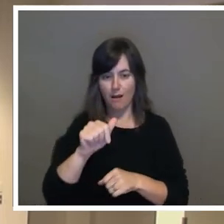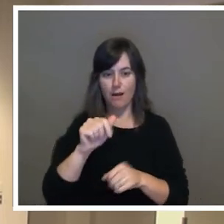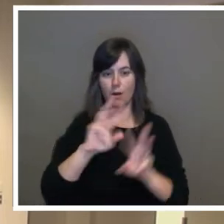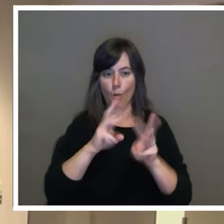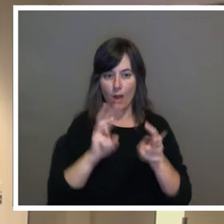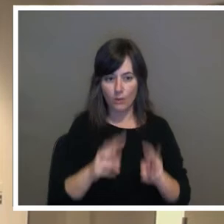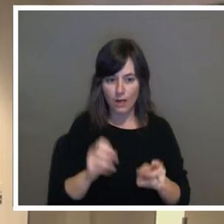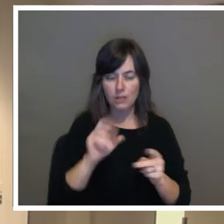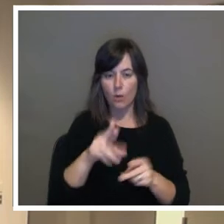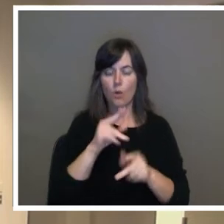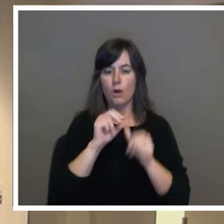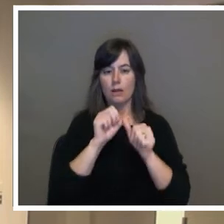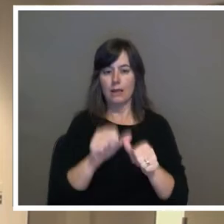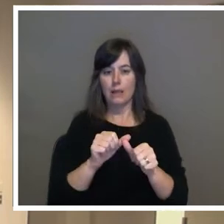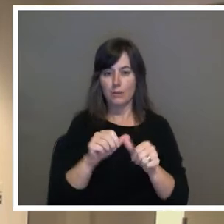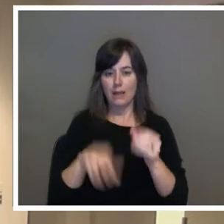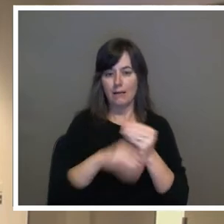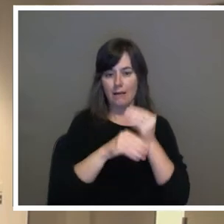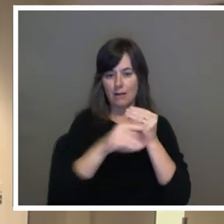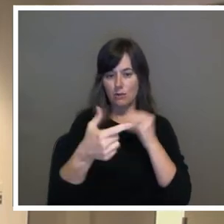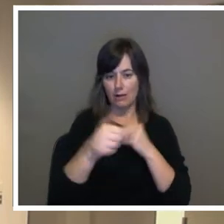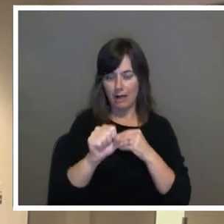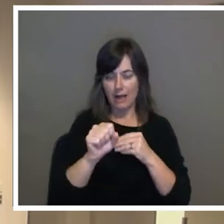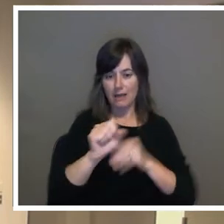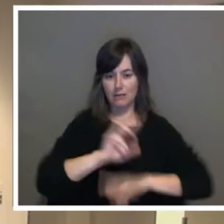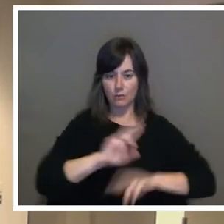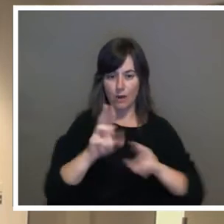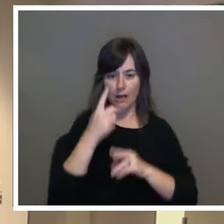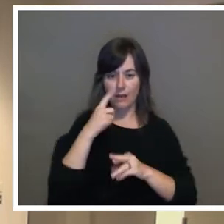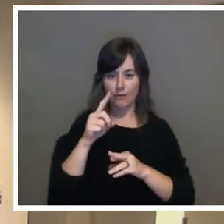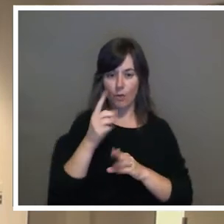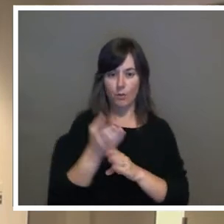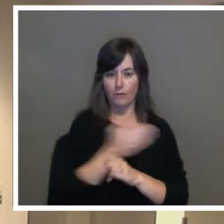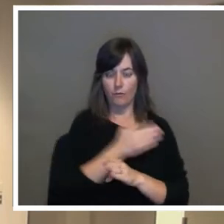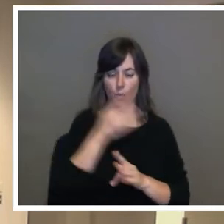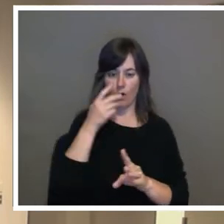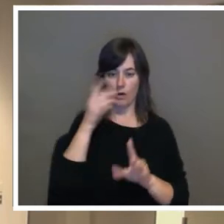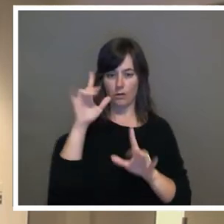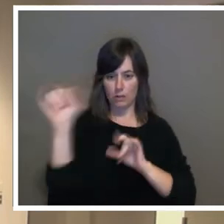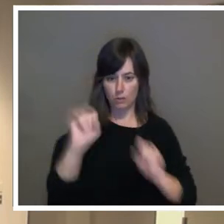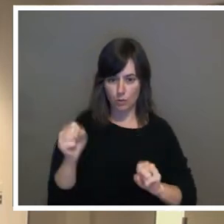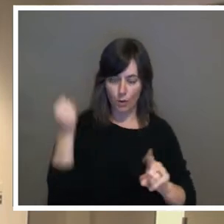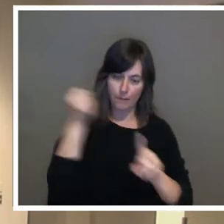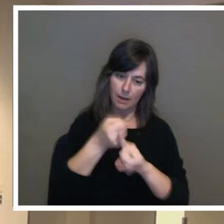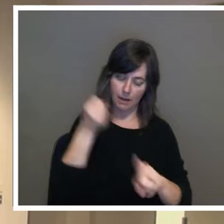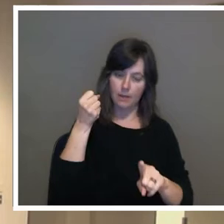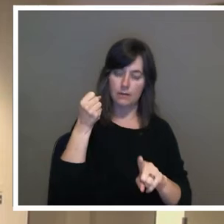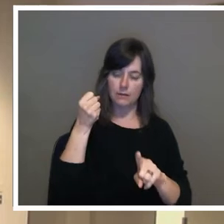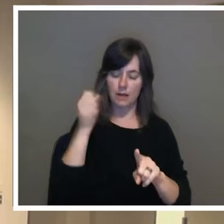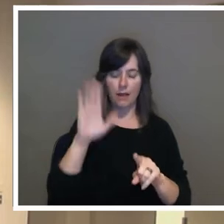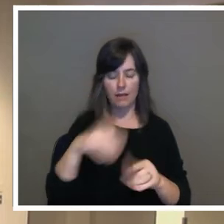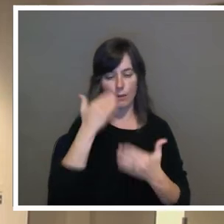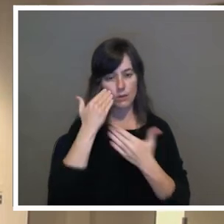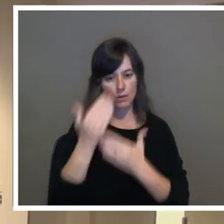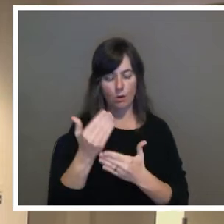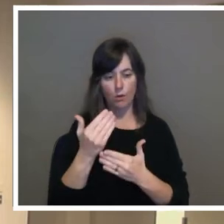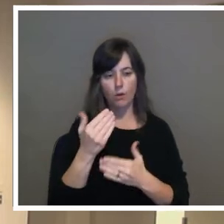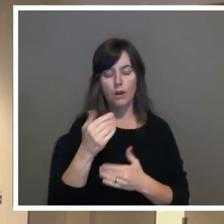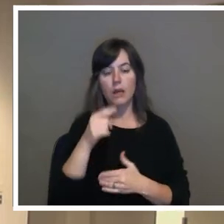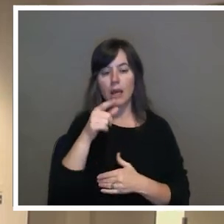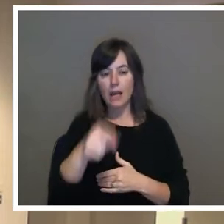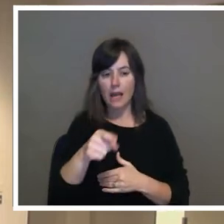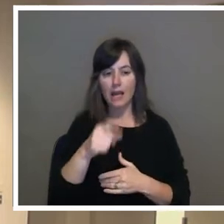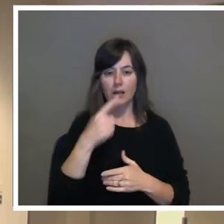surplus gas on hand days before the storm that was well known about you all also attempted to keep the total outages confidential